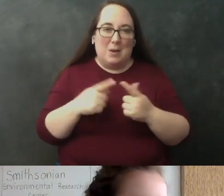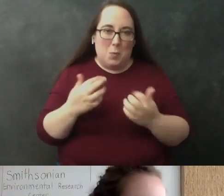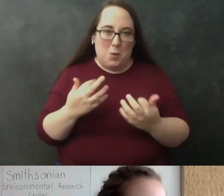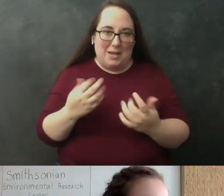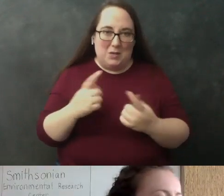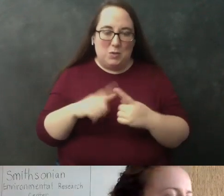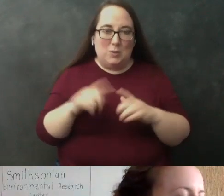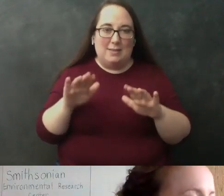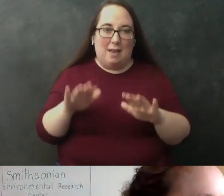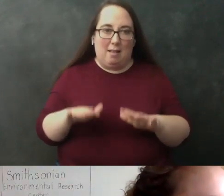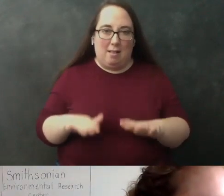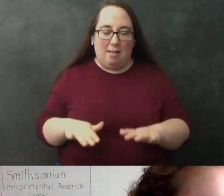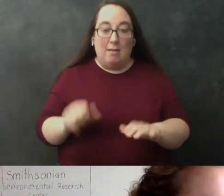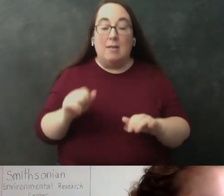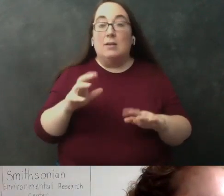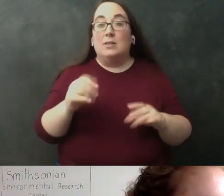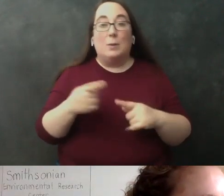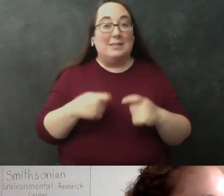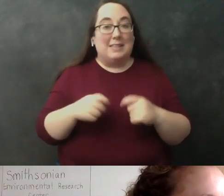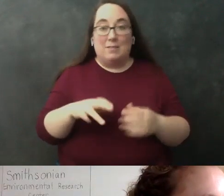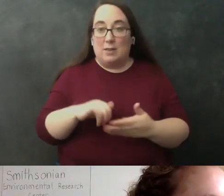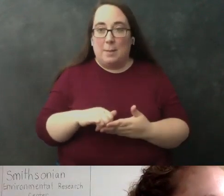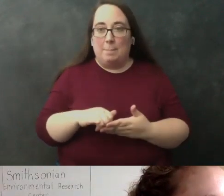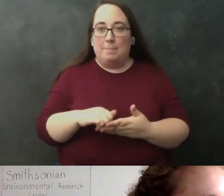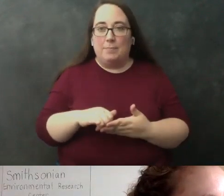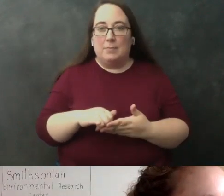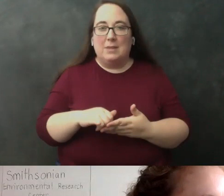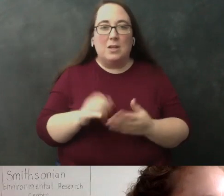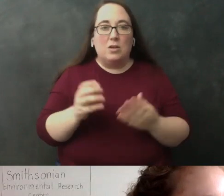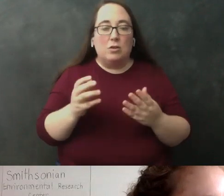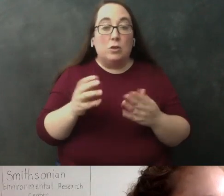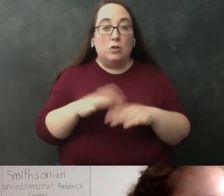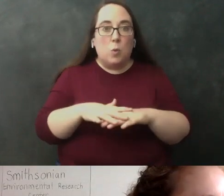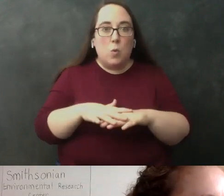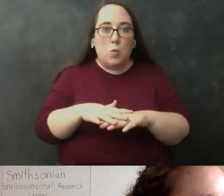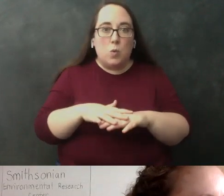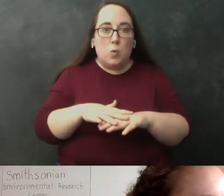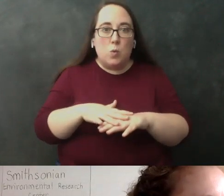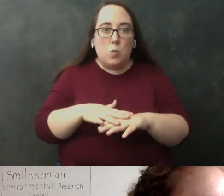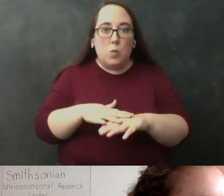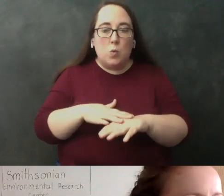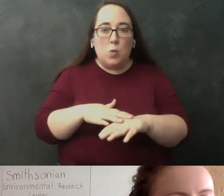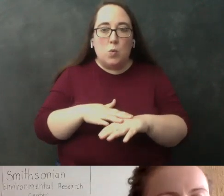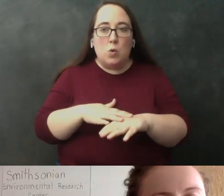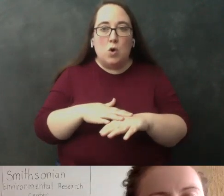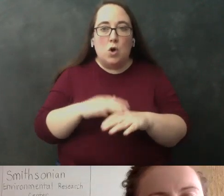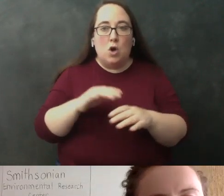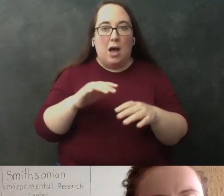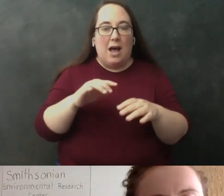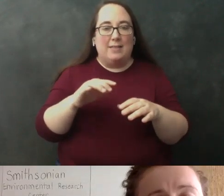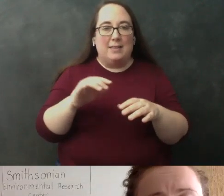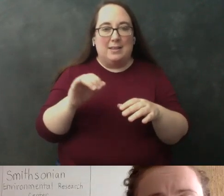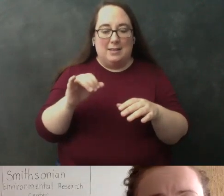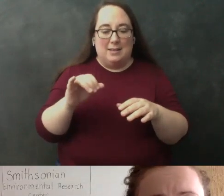so instead of doing that if you can gently pour the alcohol along the rim so that it really